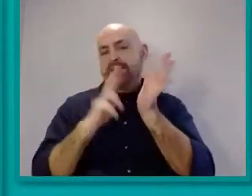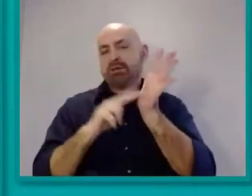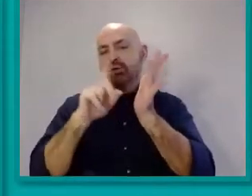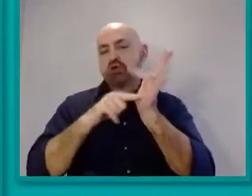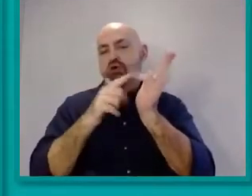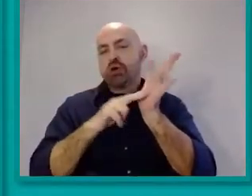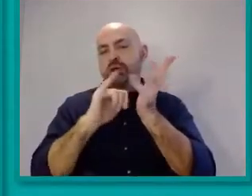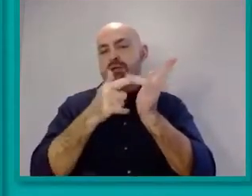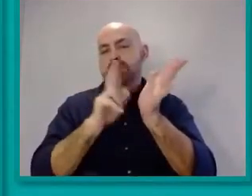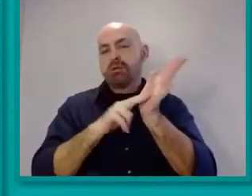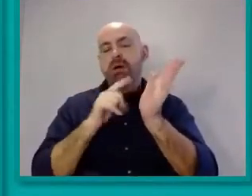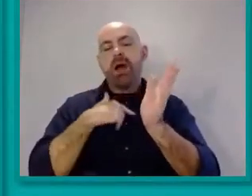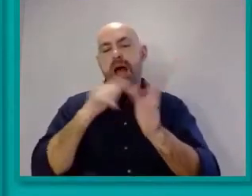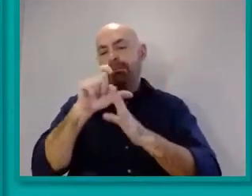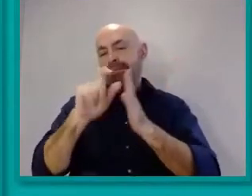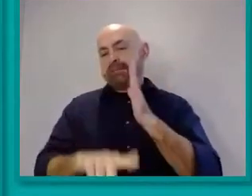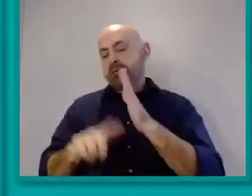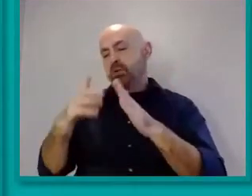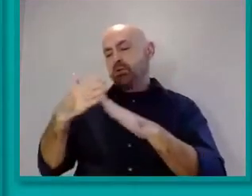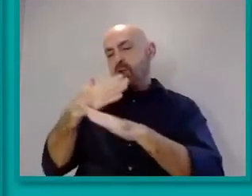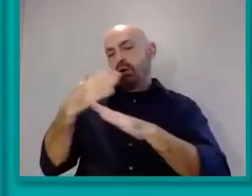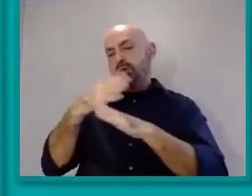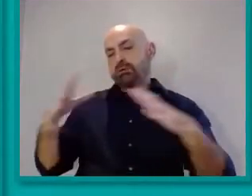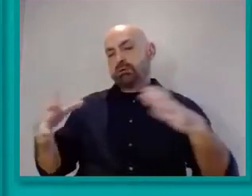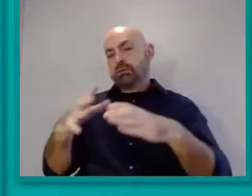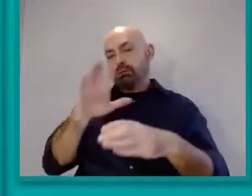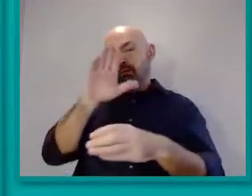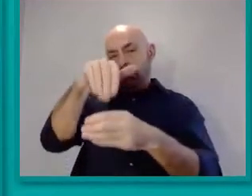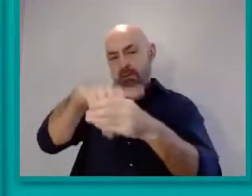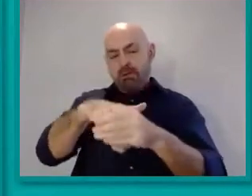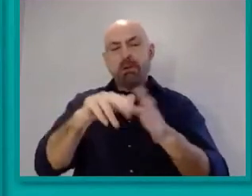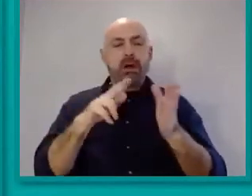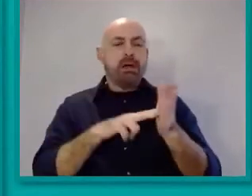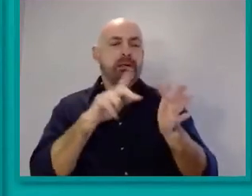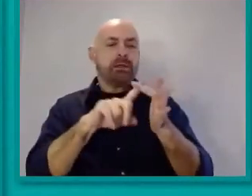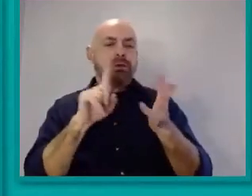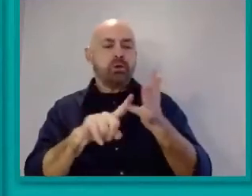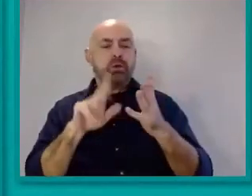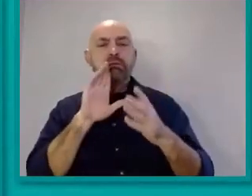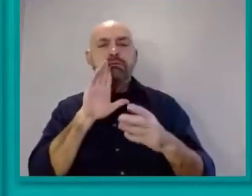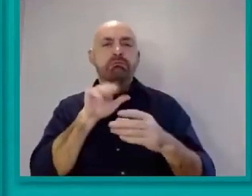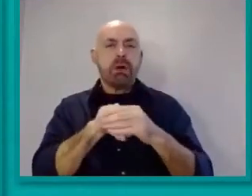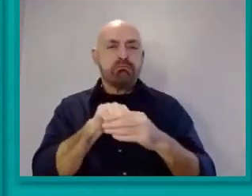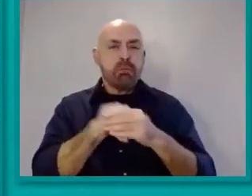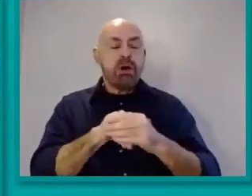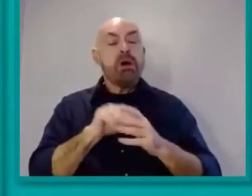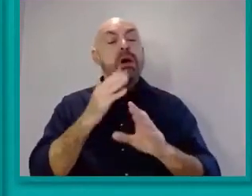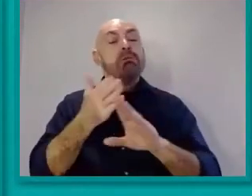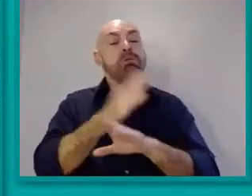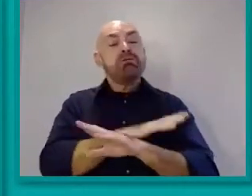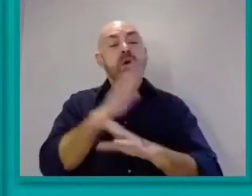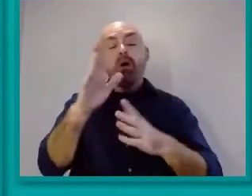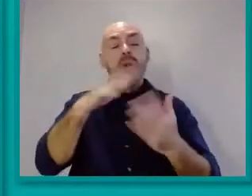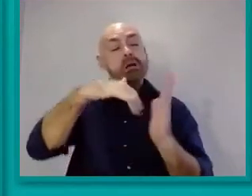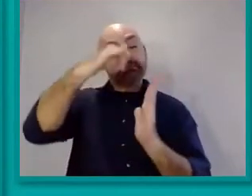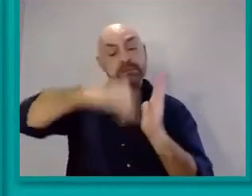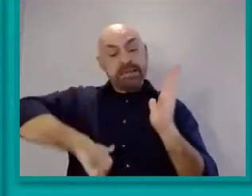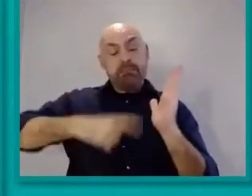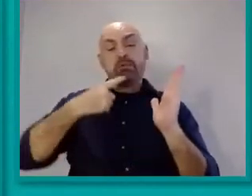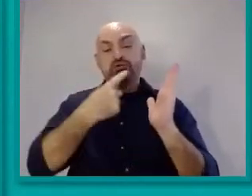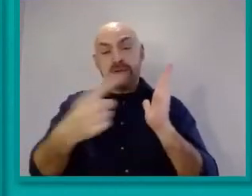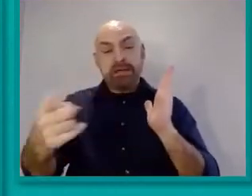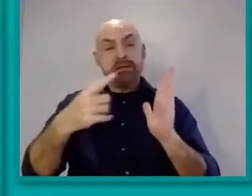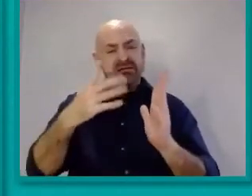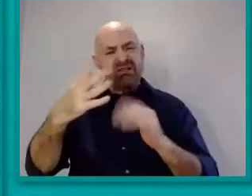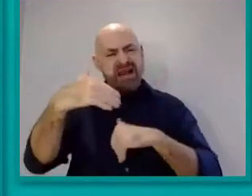Disabled Workers Committee and an NEU member. Before I read the committee statement on the impact of COVID-19